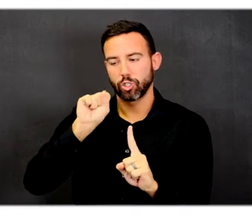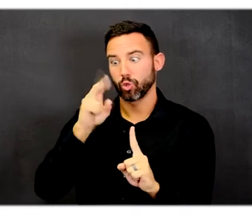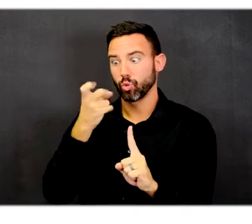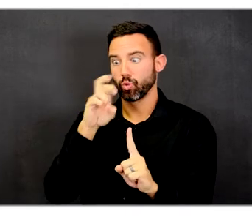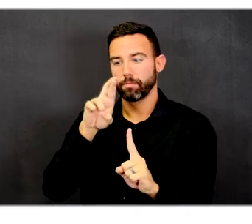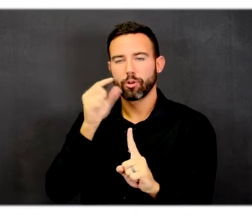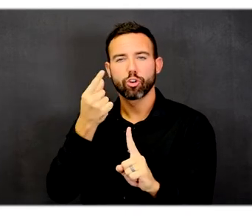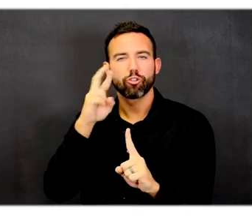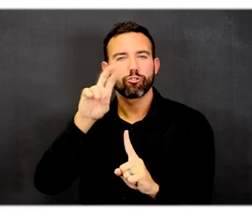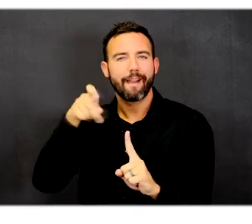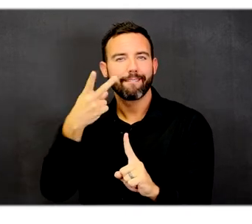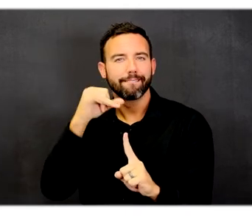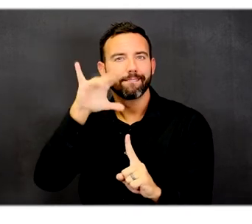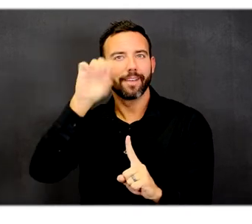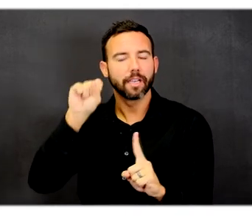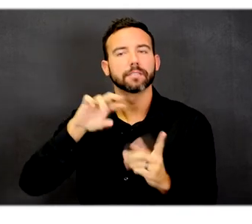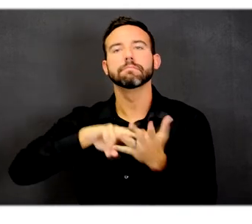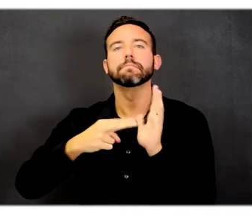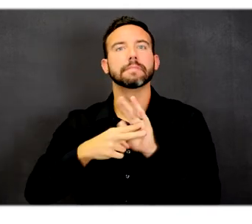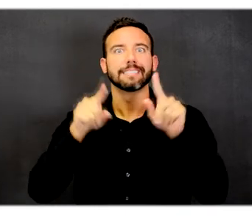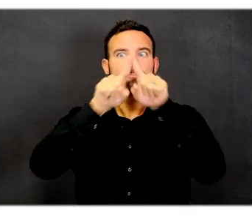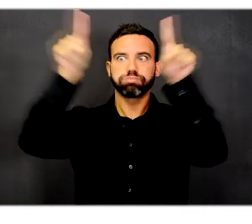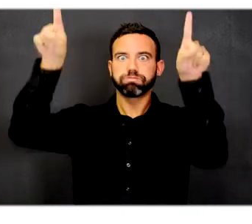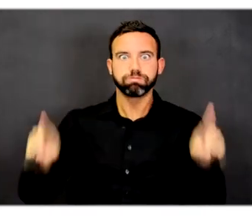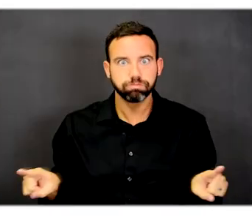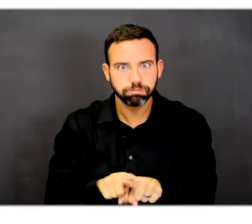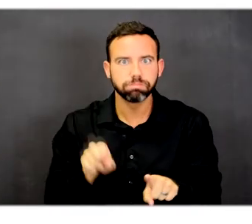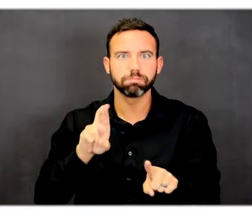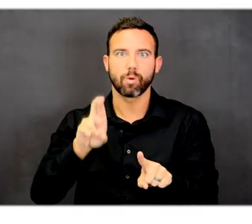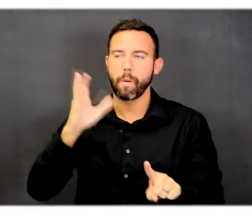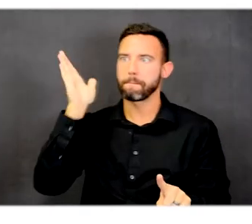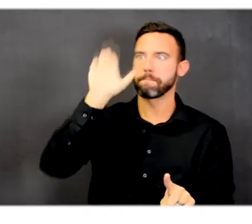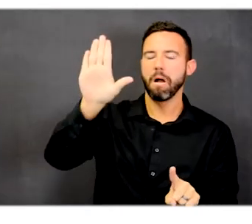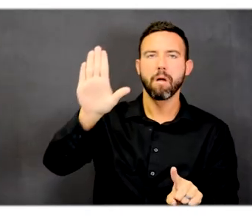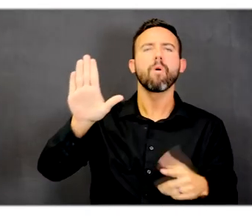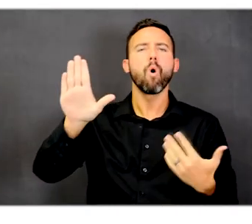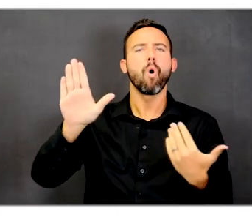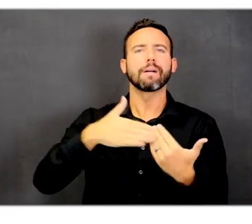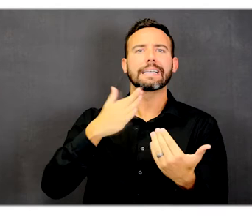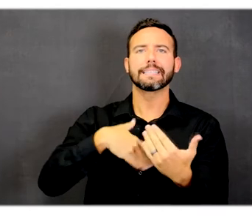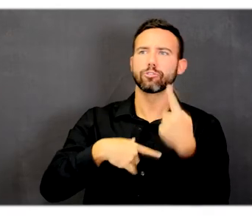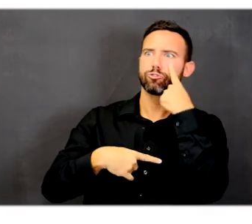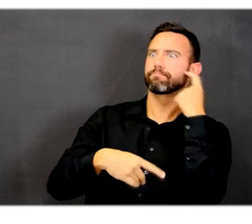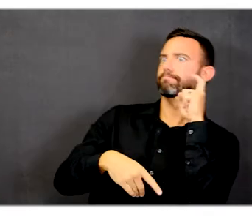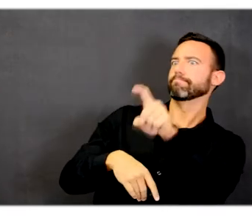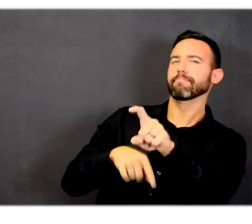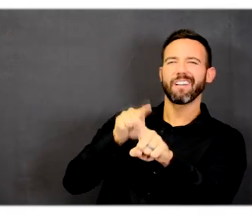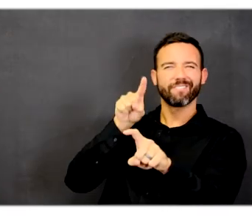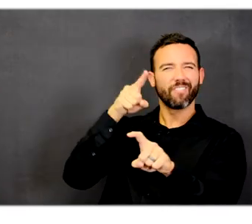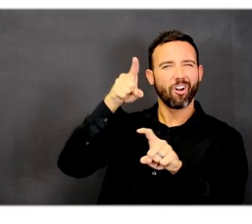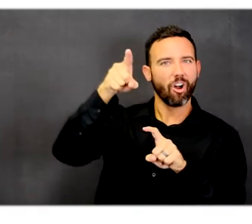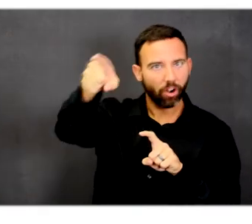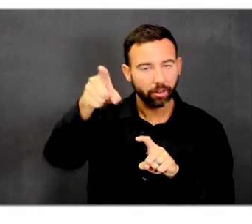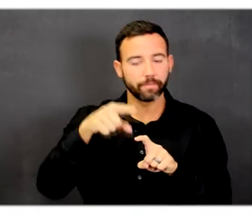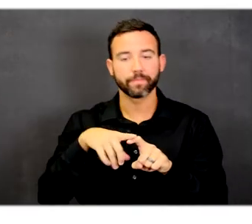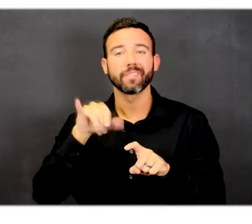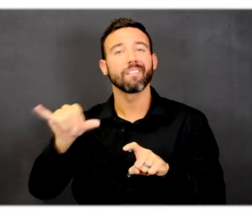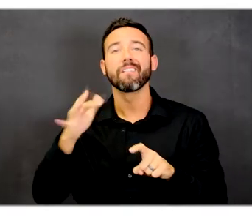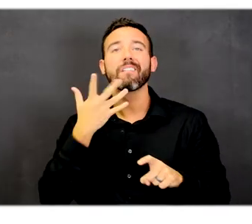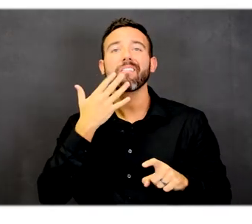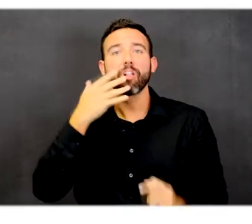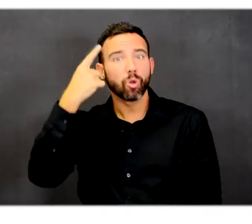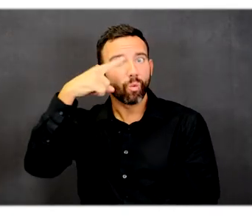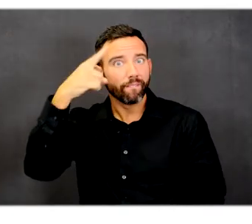Graphics that are very large and easy to read from a distance. The color helps to remind visitors or